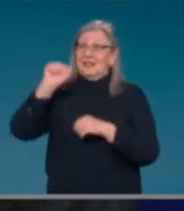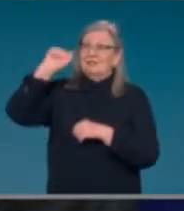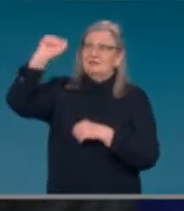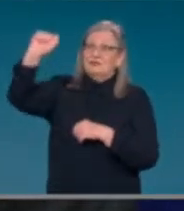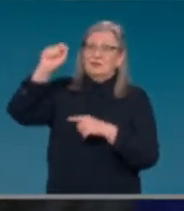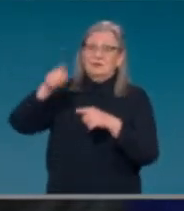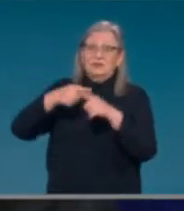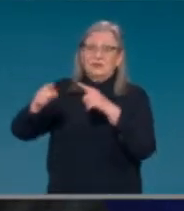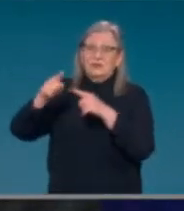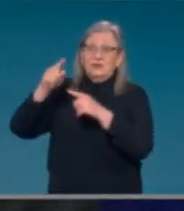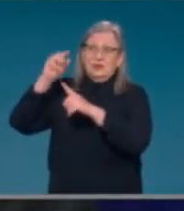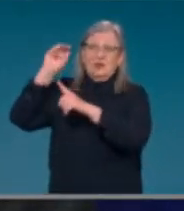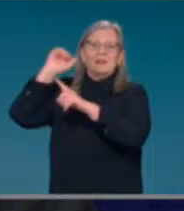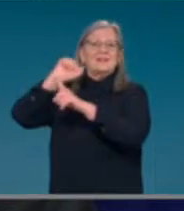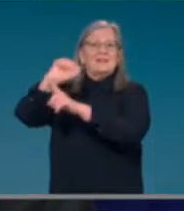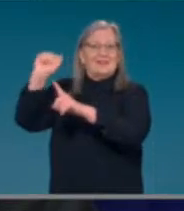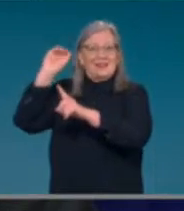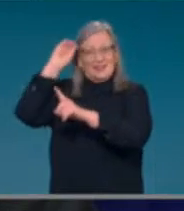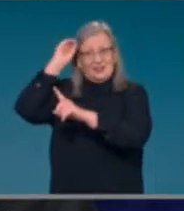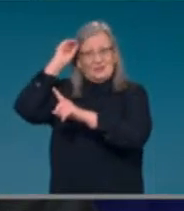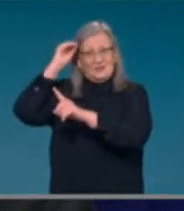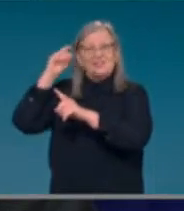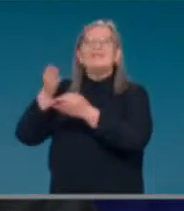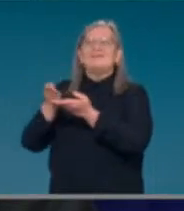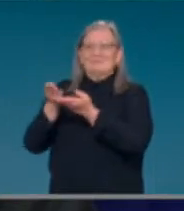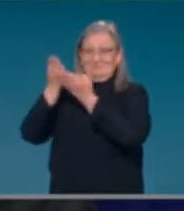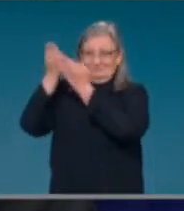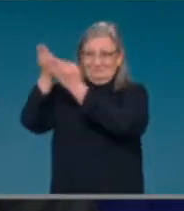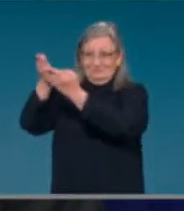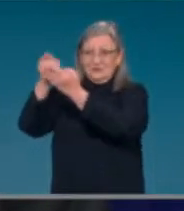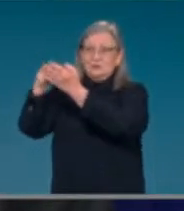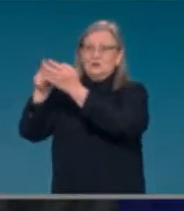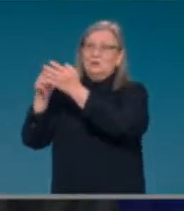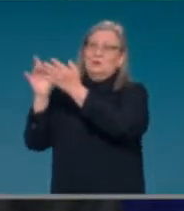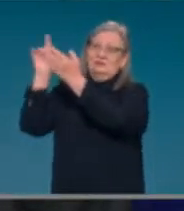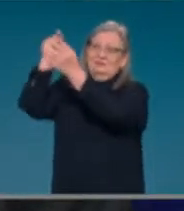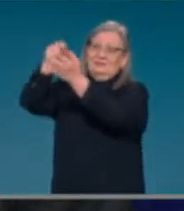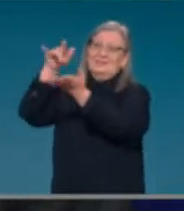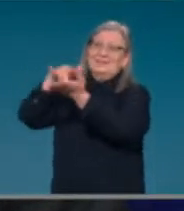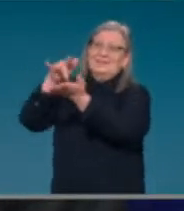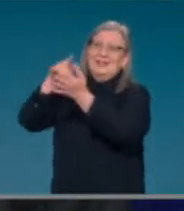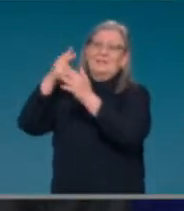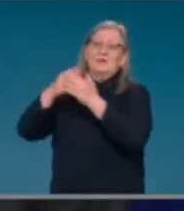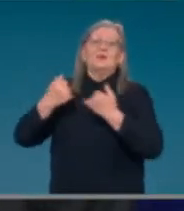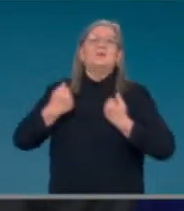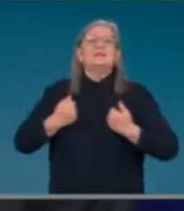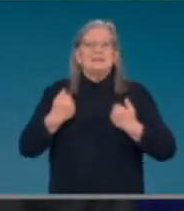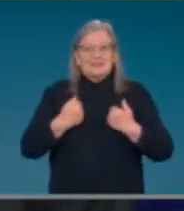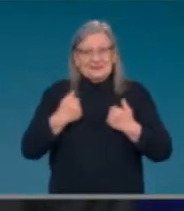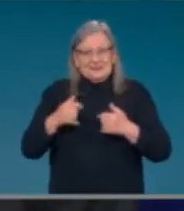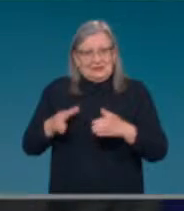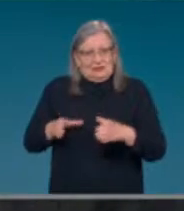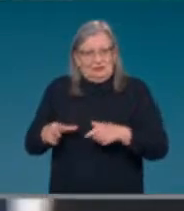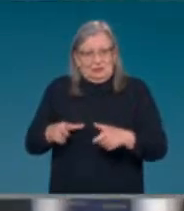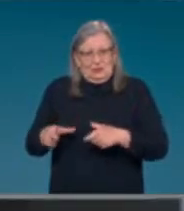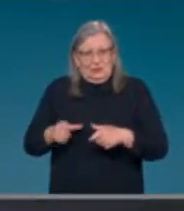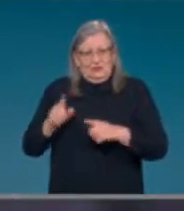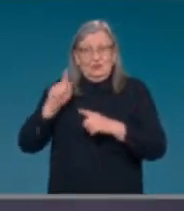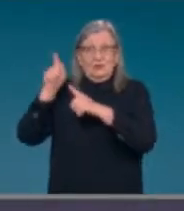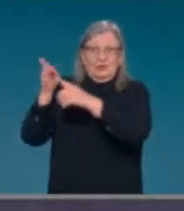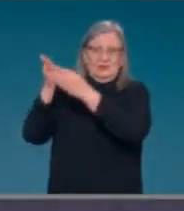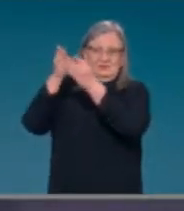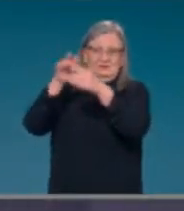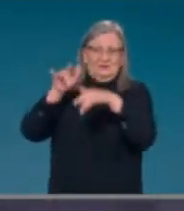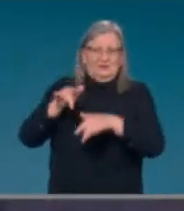to look at it and then the centres for disease control have to look at it in early November. Professor? Oh, Minister, so,